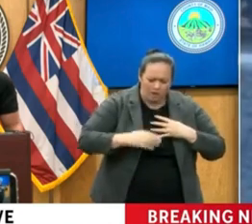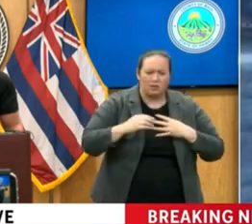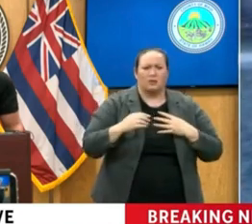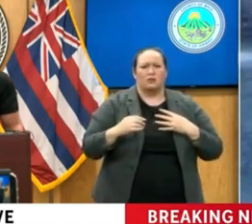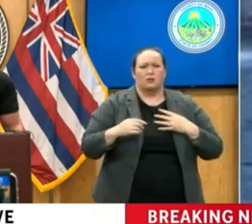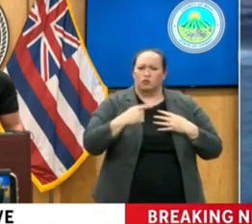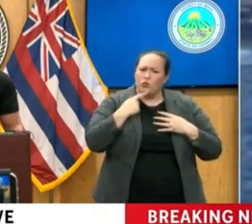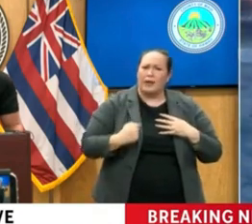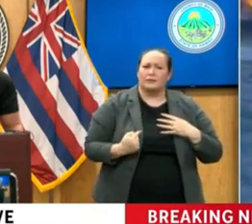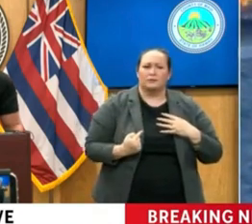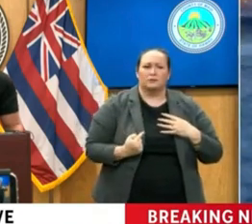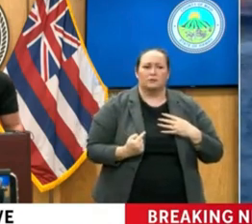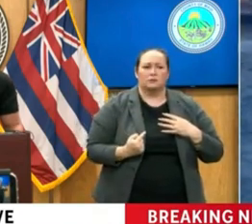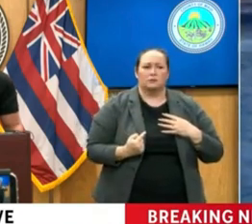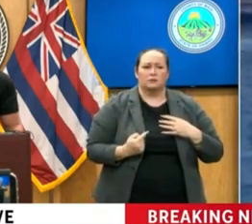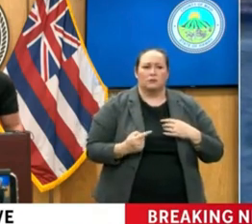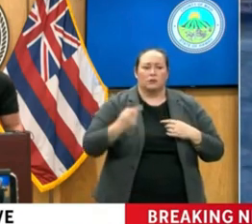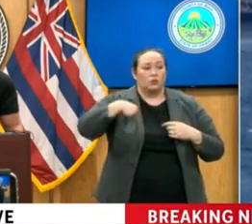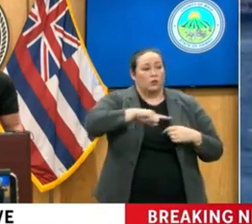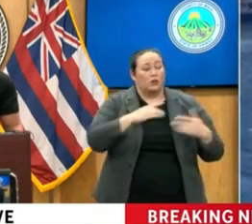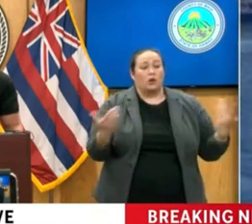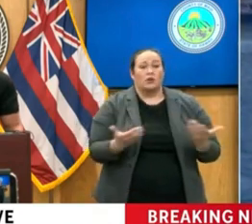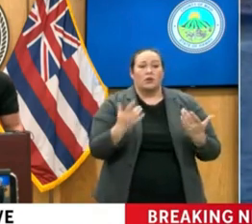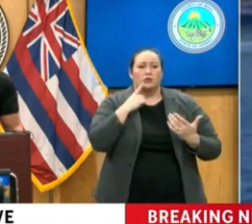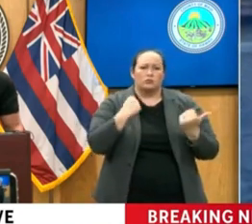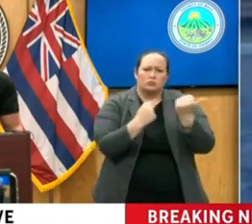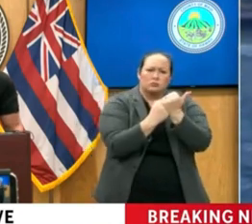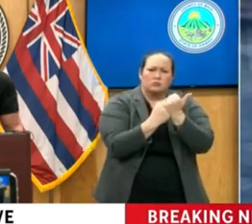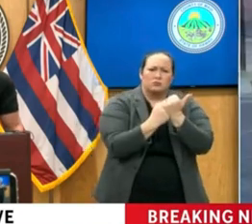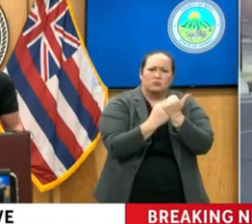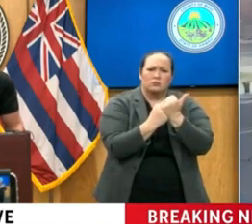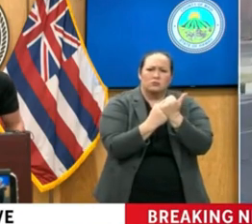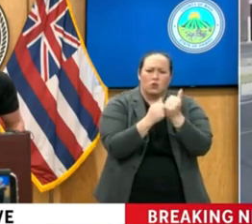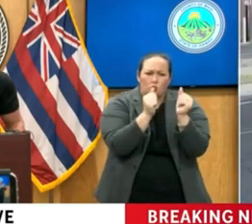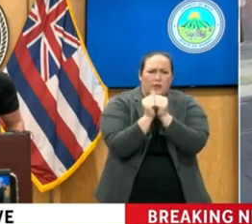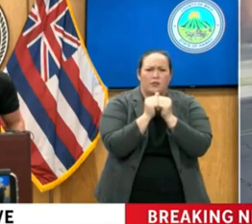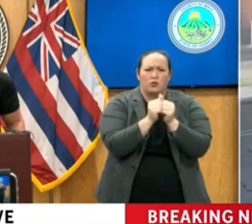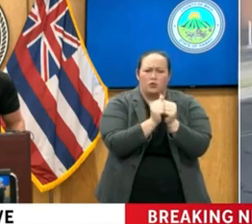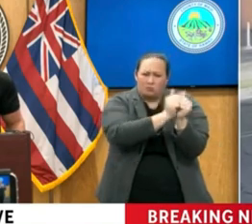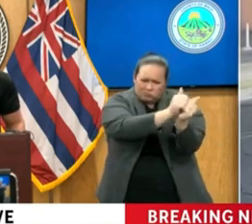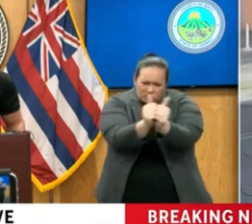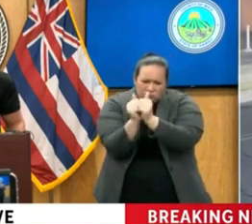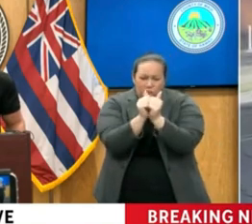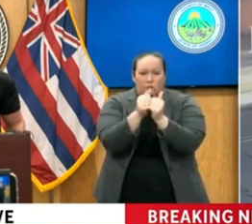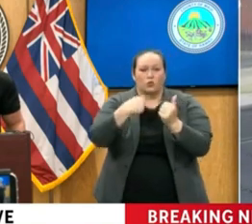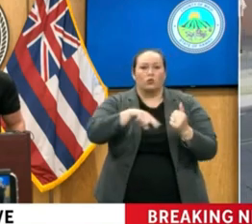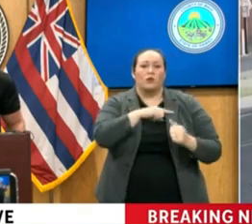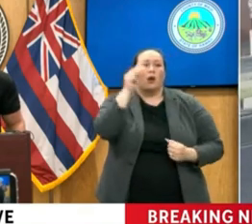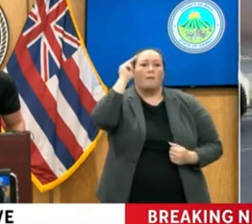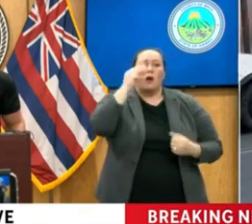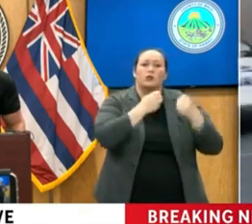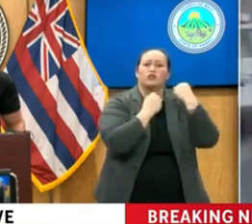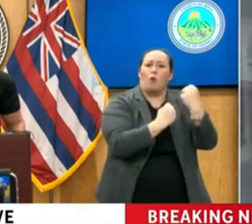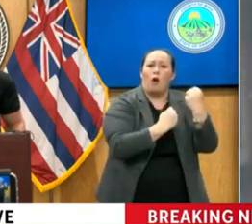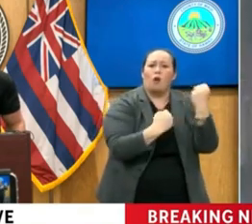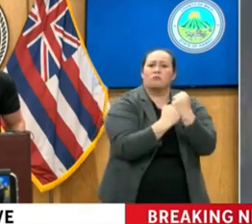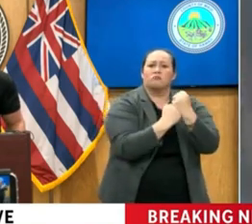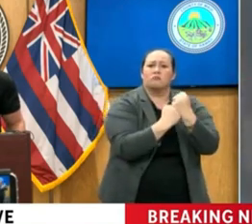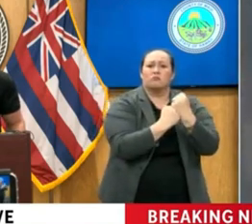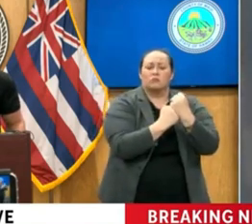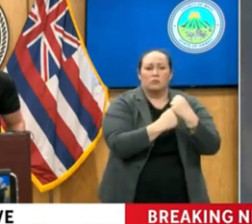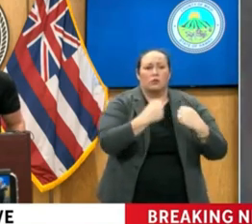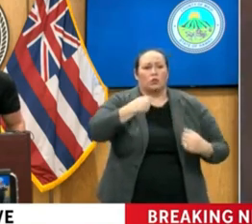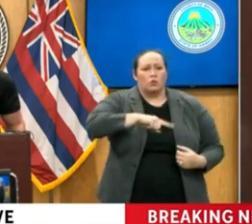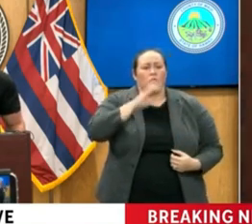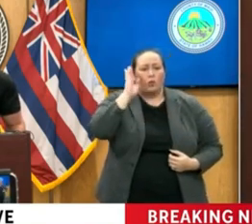We are here to be with you in this time of need. We are Maui strong. We will get through this. We will be better.